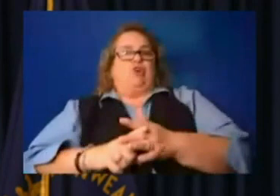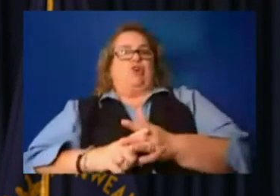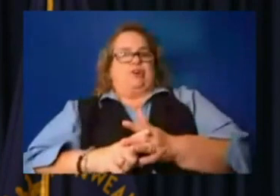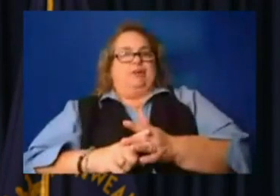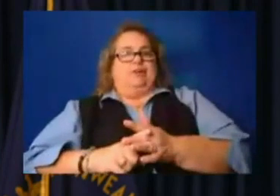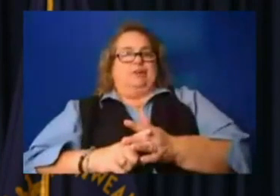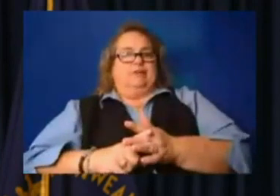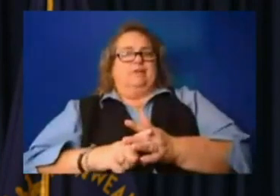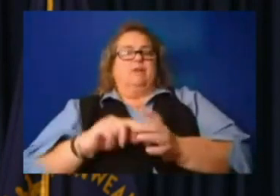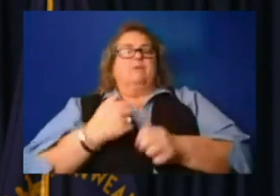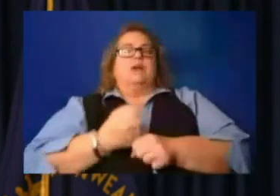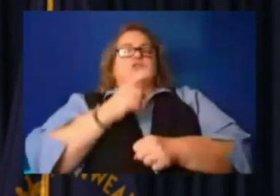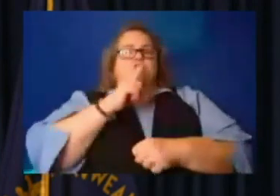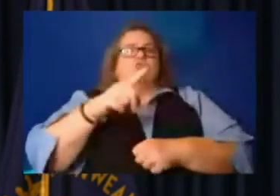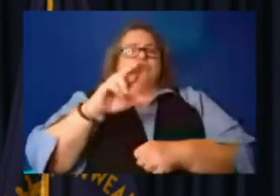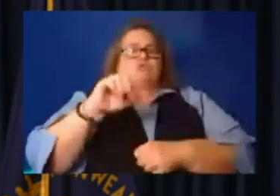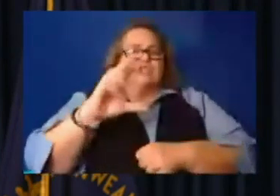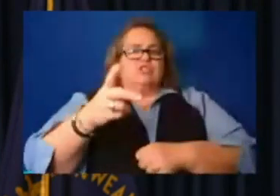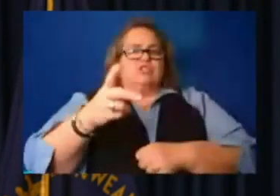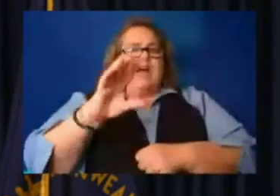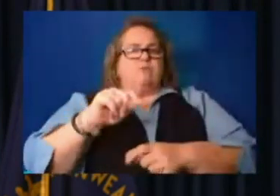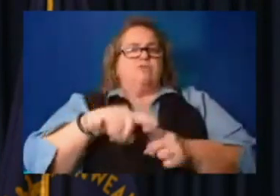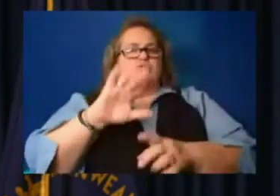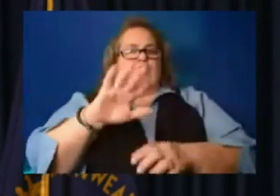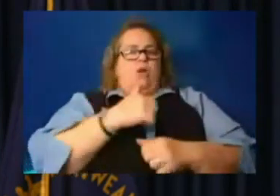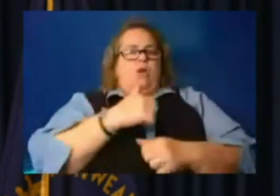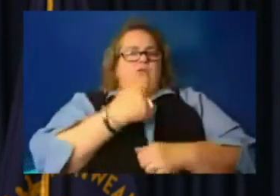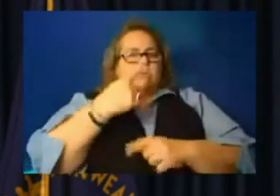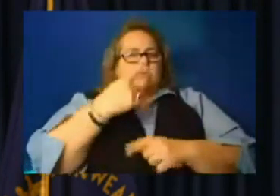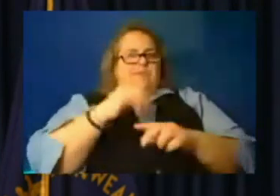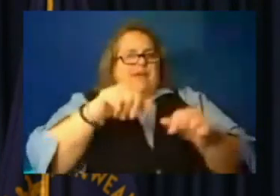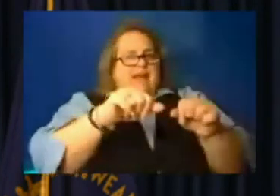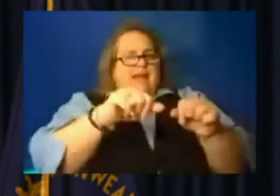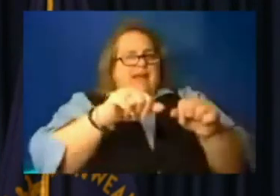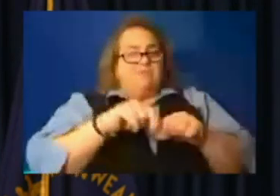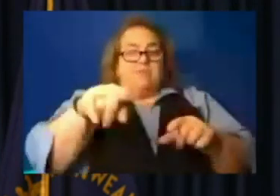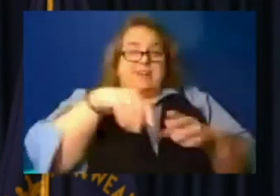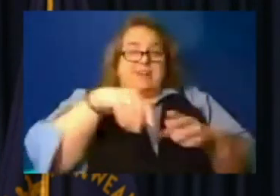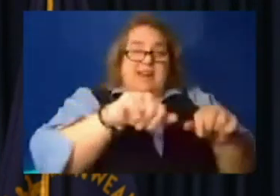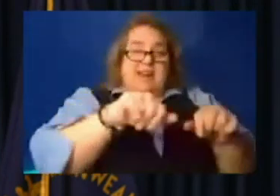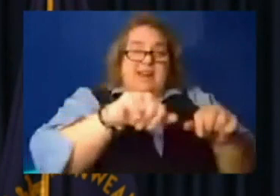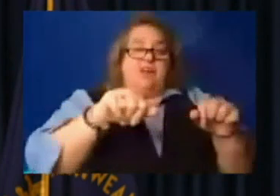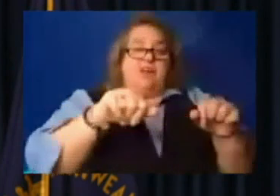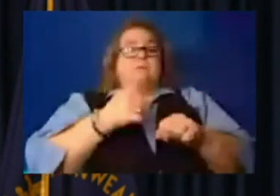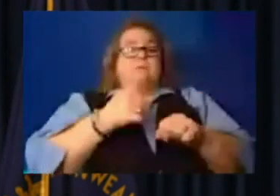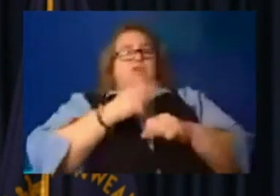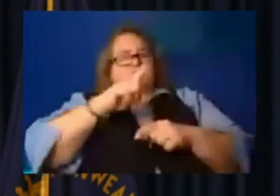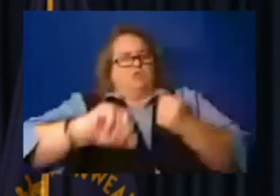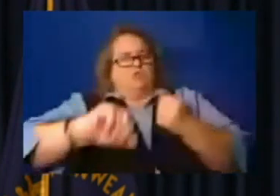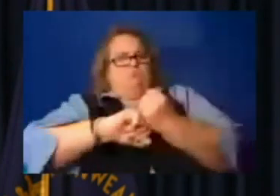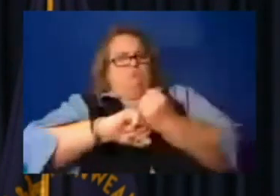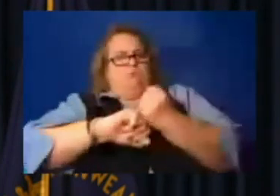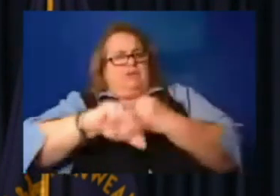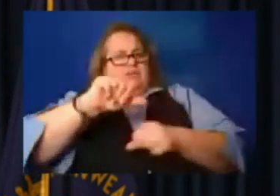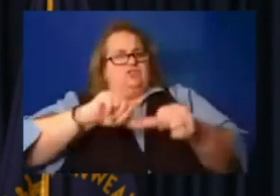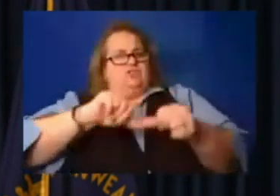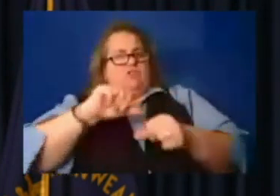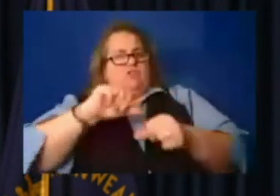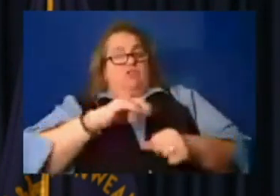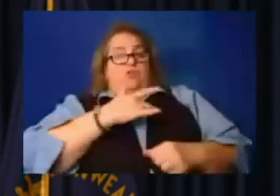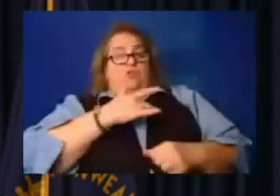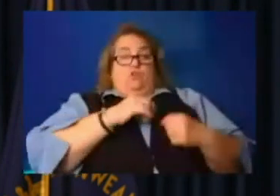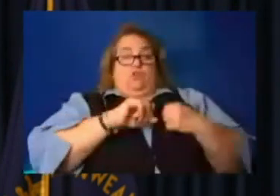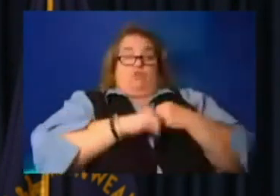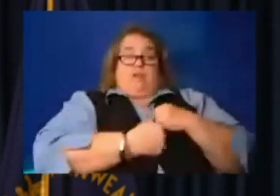you're reaching out to your loved ones in the region. If you're in the region, make sure you're leaning on each other. A lot of the grief that we've suppressed these